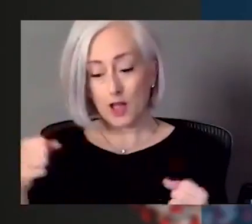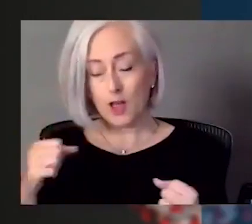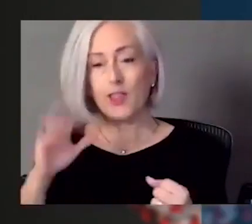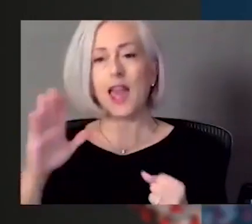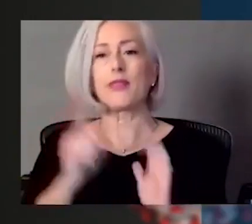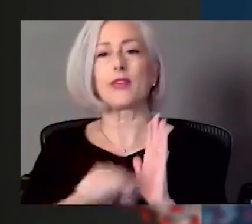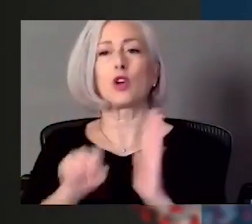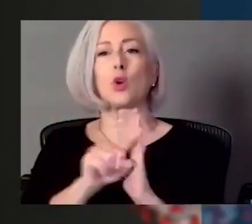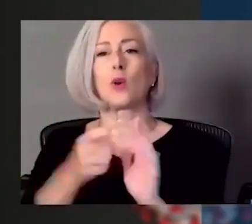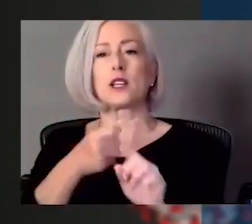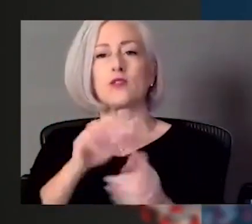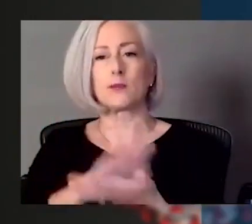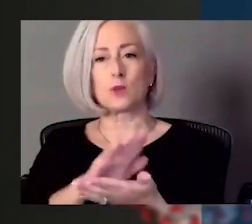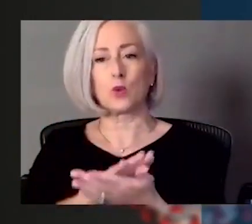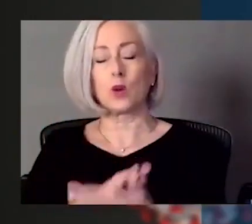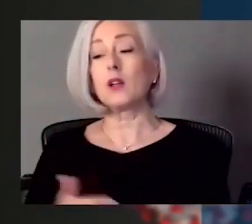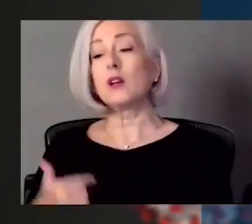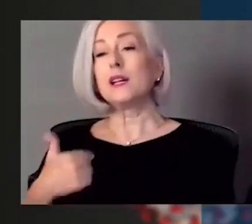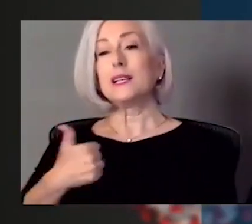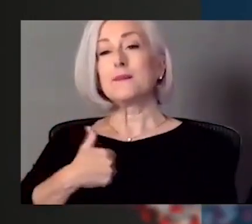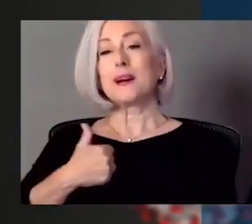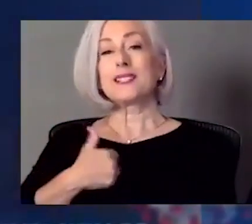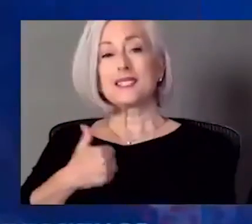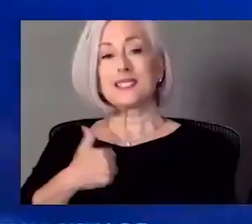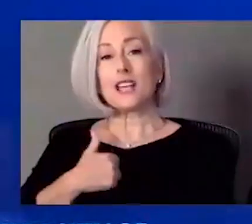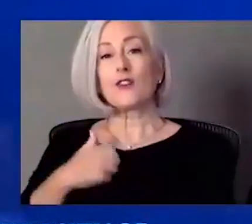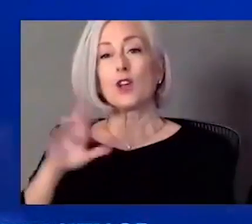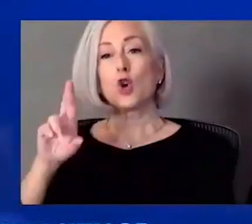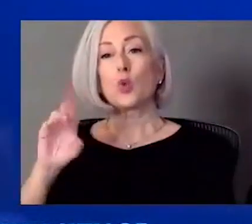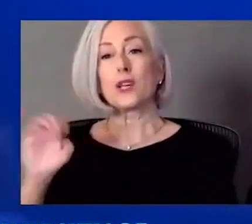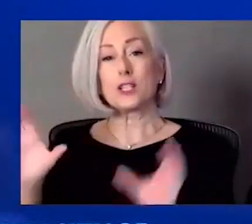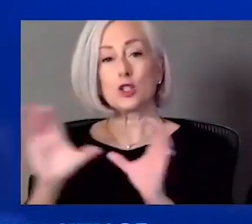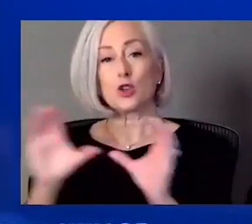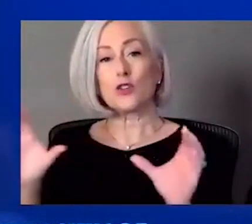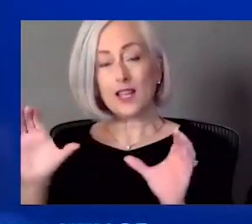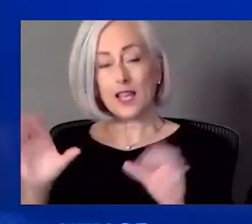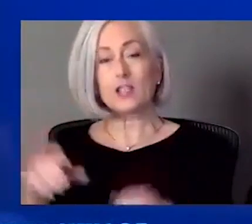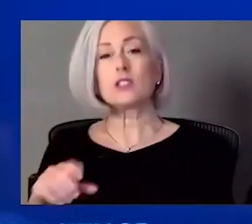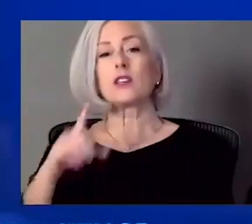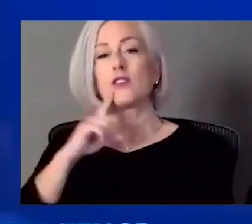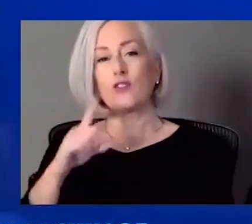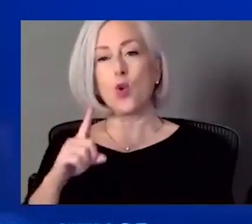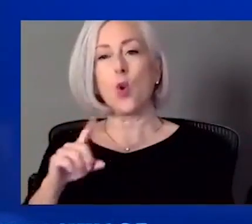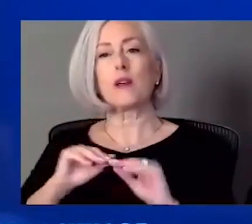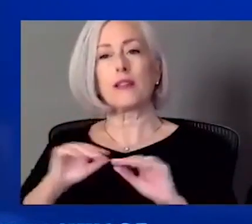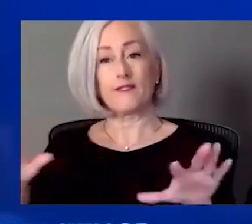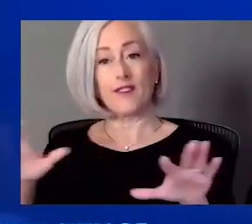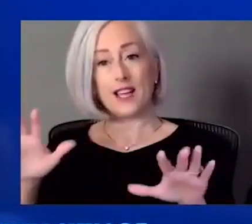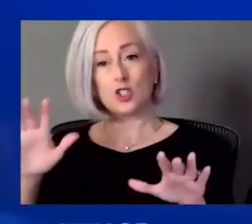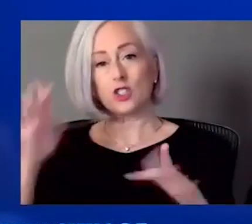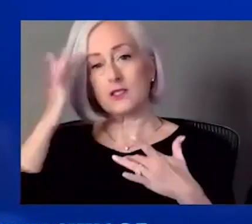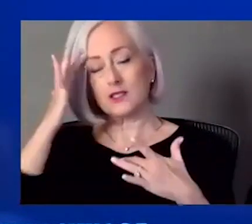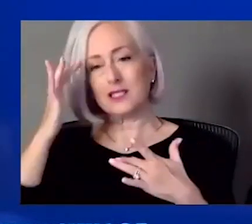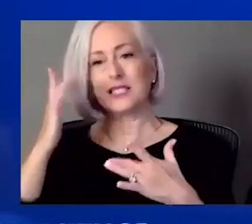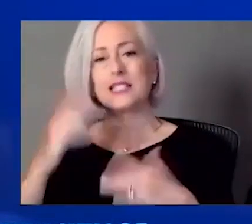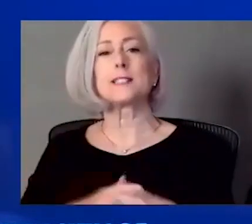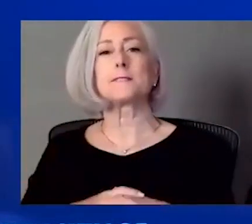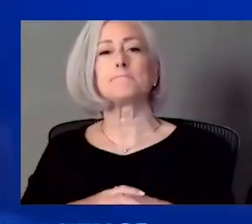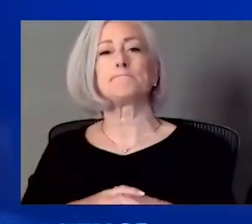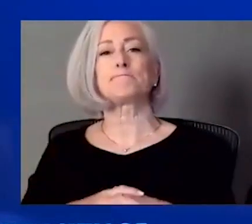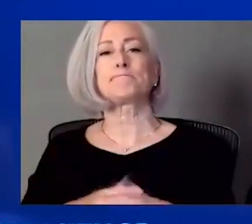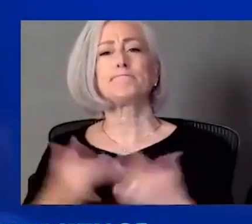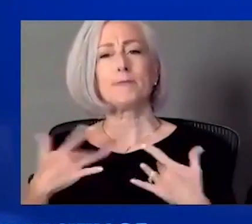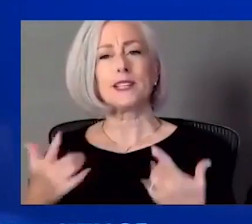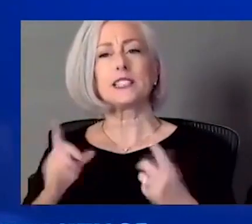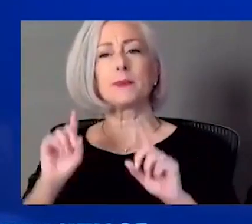recertification a year ago for infectious disease. It's every 10 years. Typically we go to a conference to do that and in person